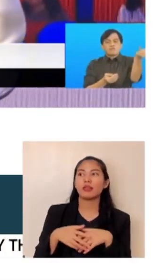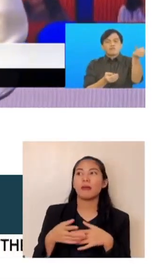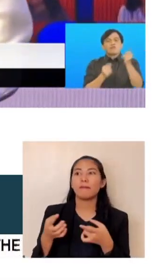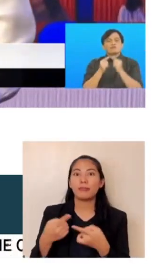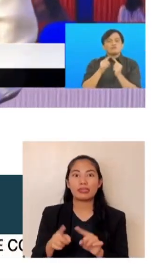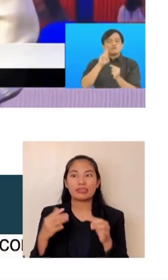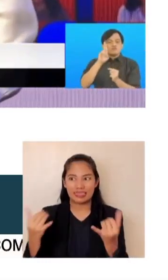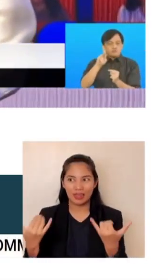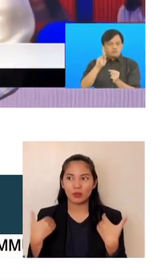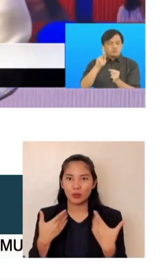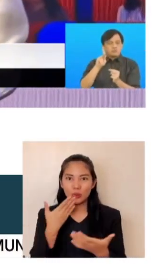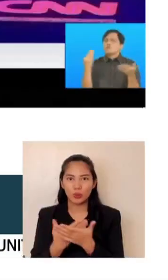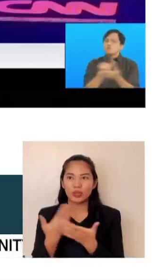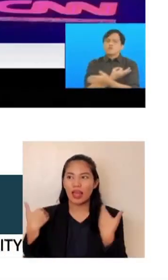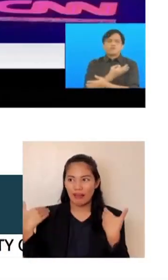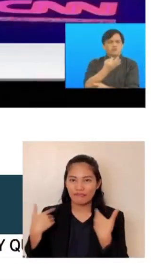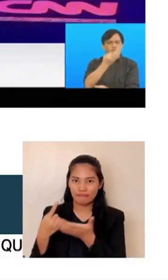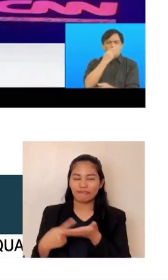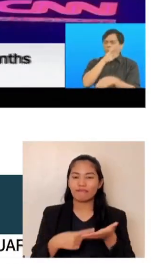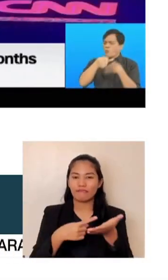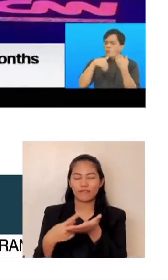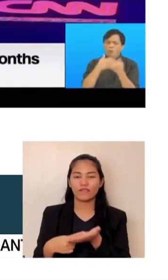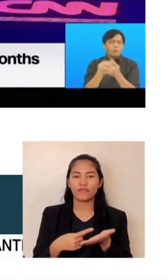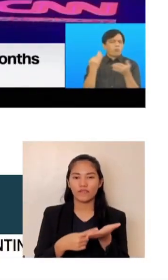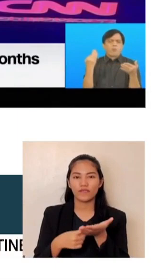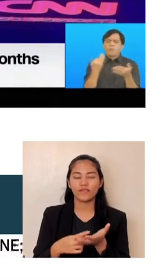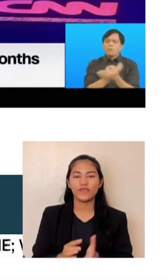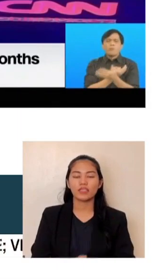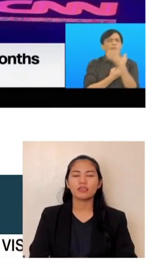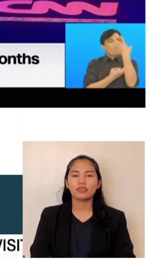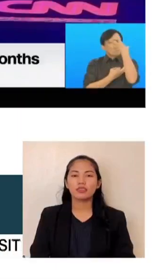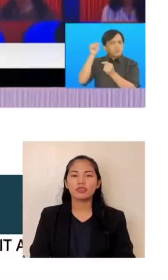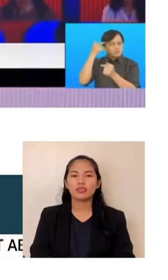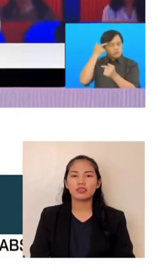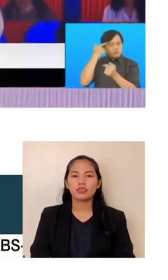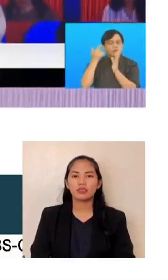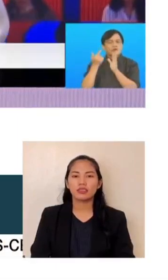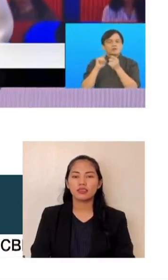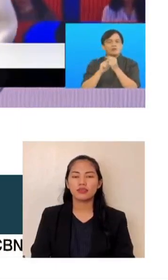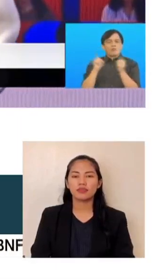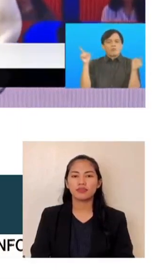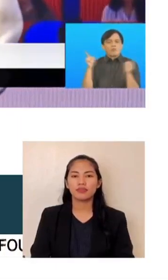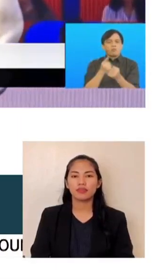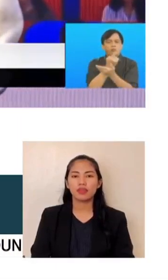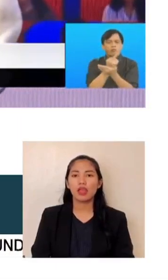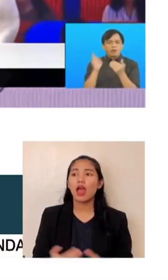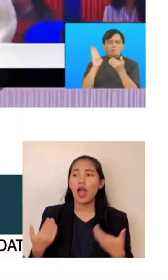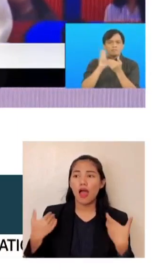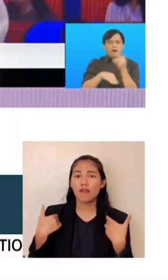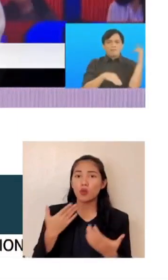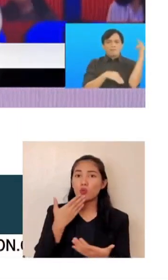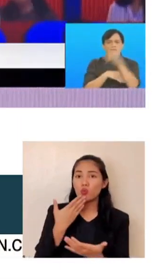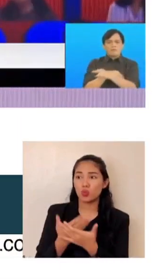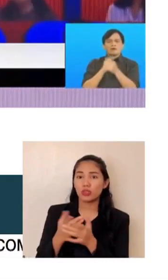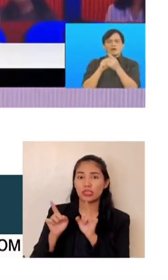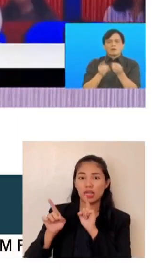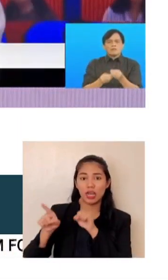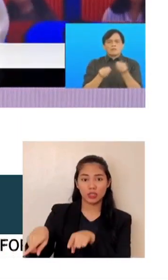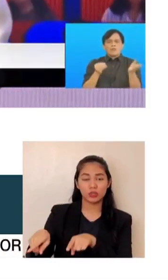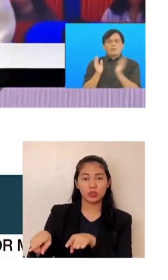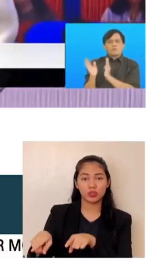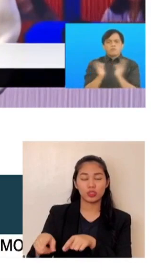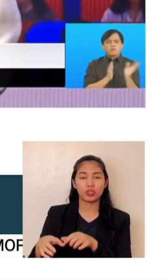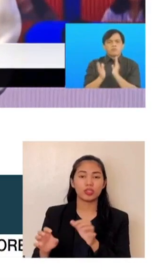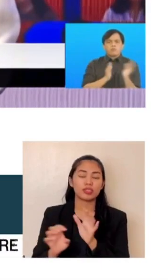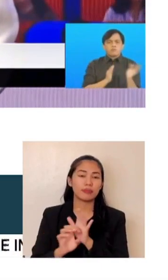you haven't heard from. But also, there are some bright statements which have not been pursued, like